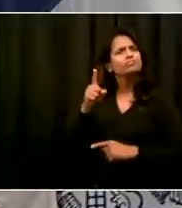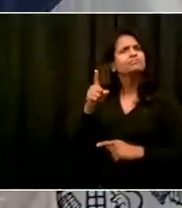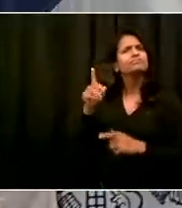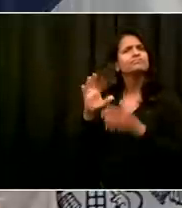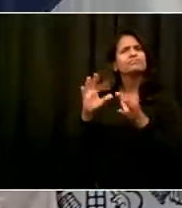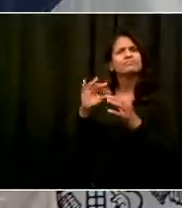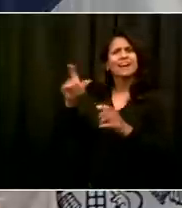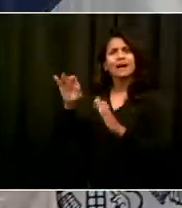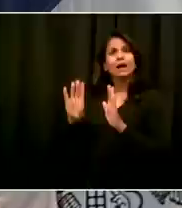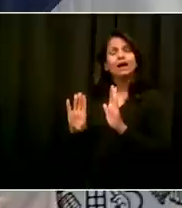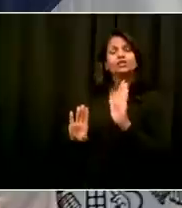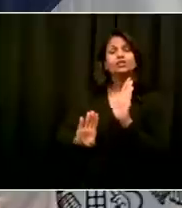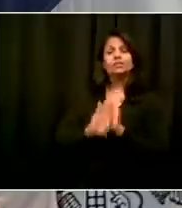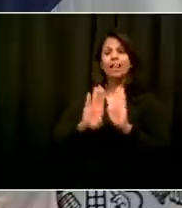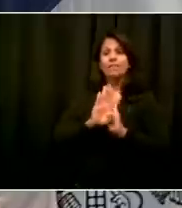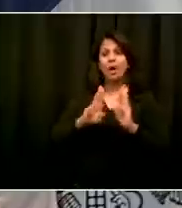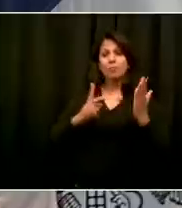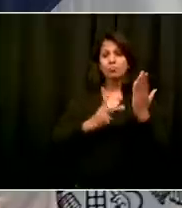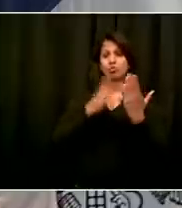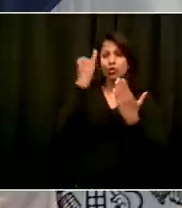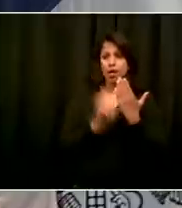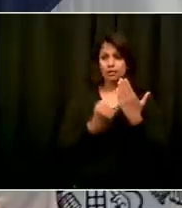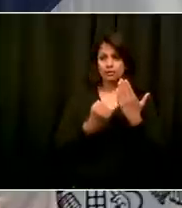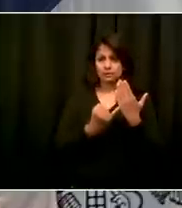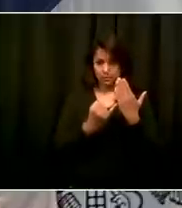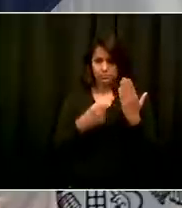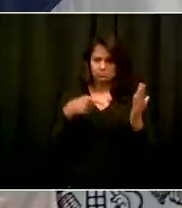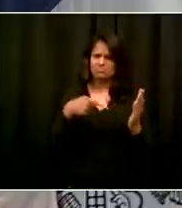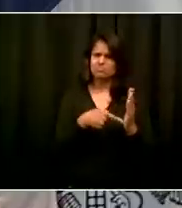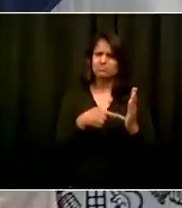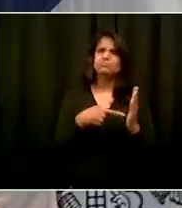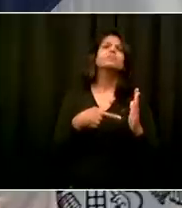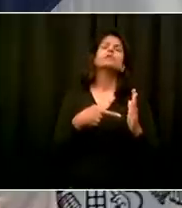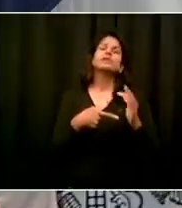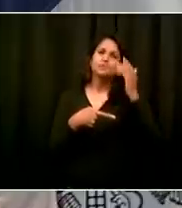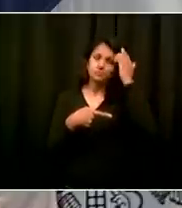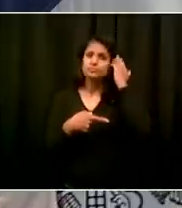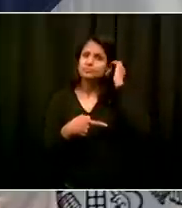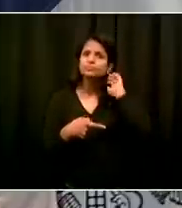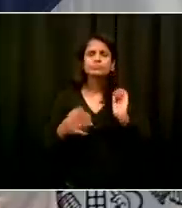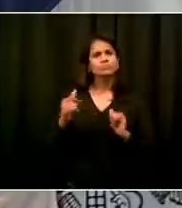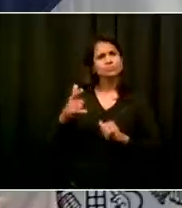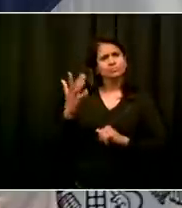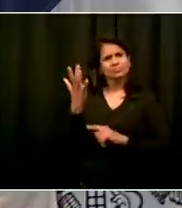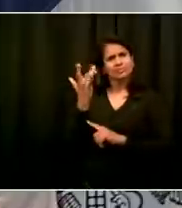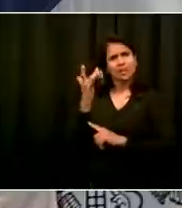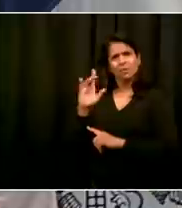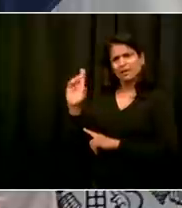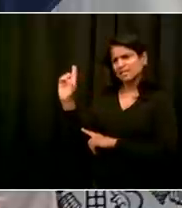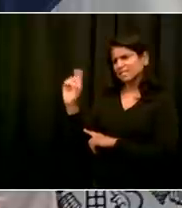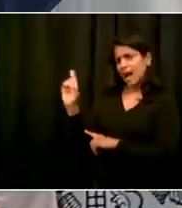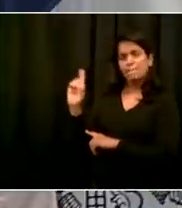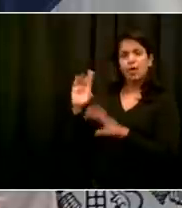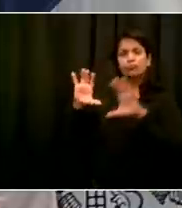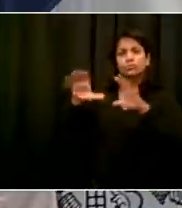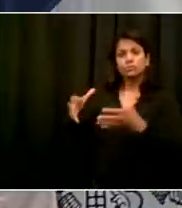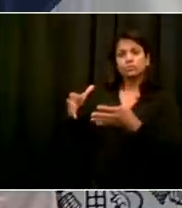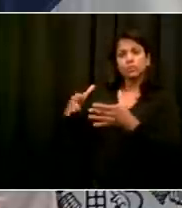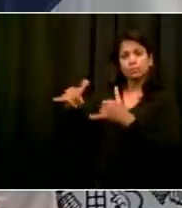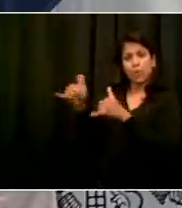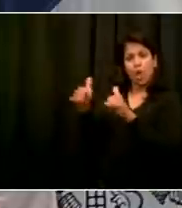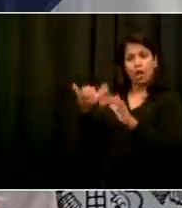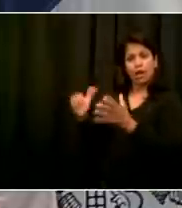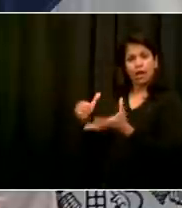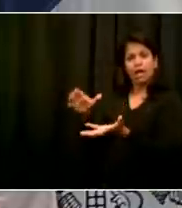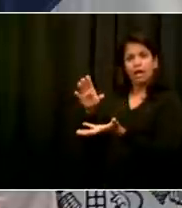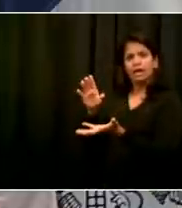matters. In your response, you cited three projects the city is still pursuing, but you didn't talk about the very controversial rezoning proposal for the